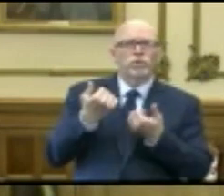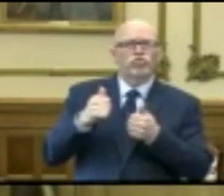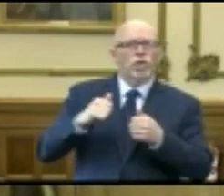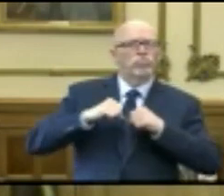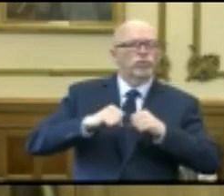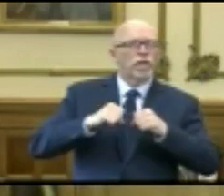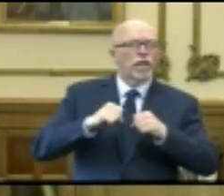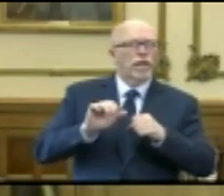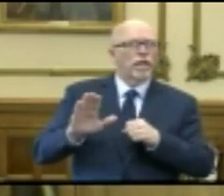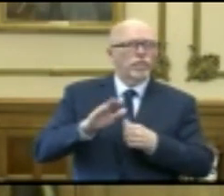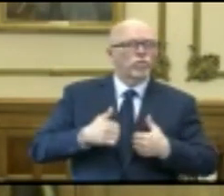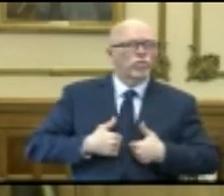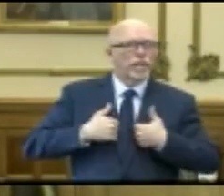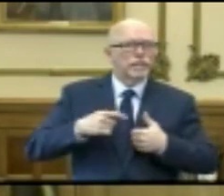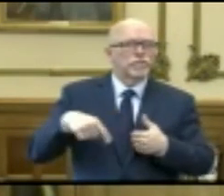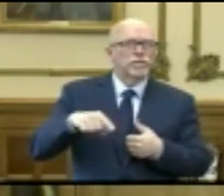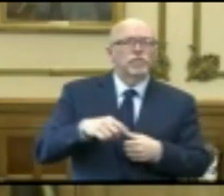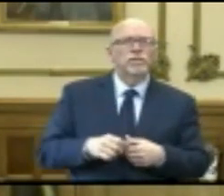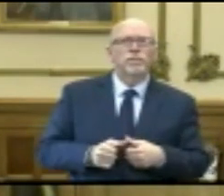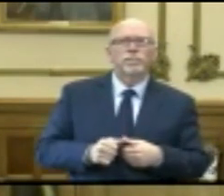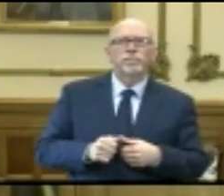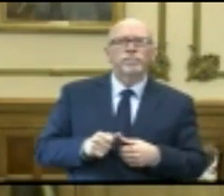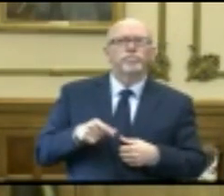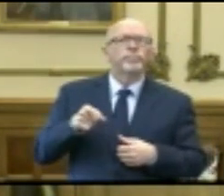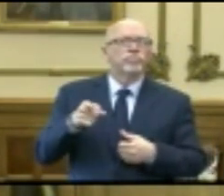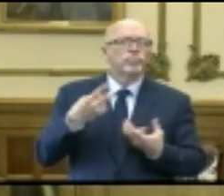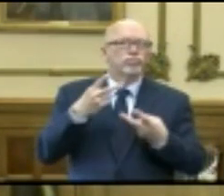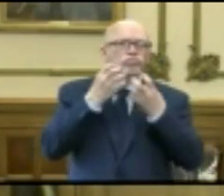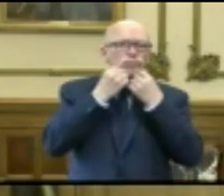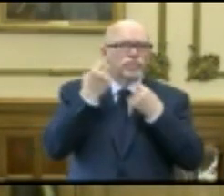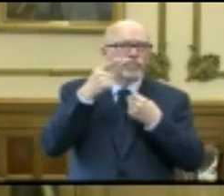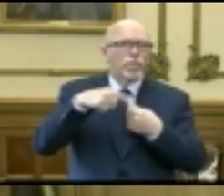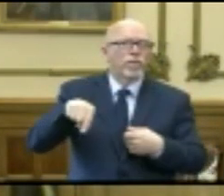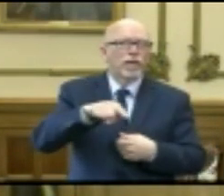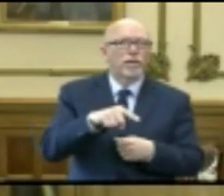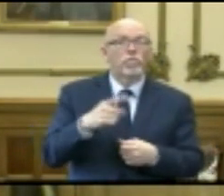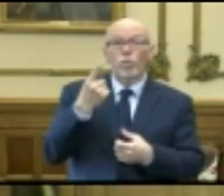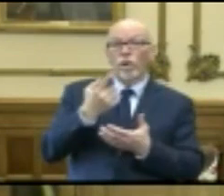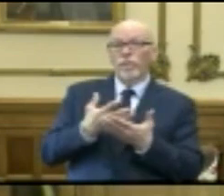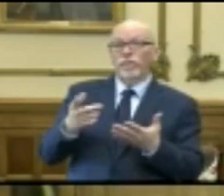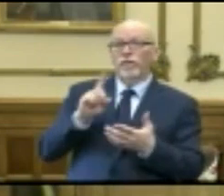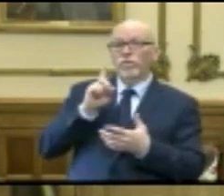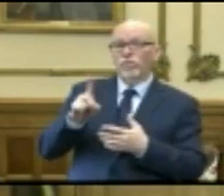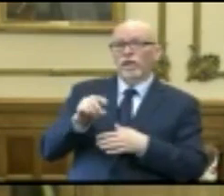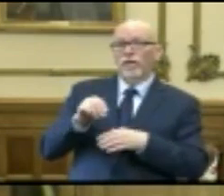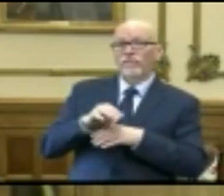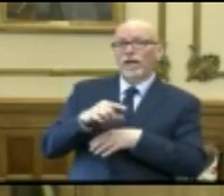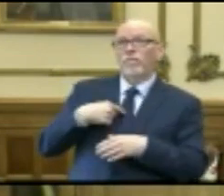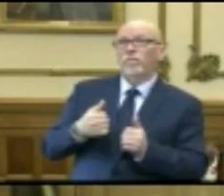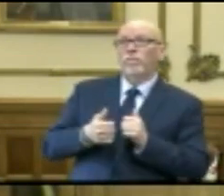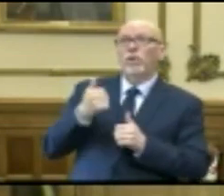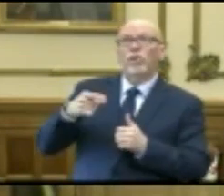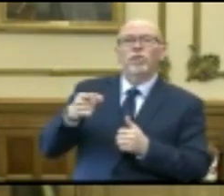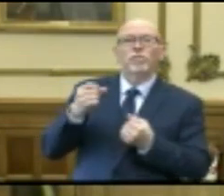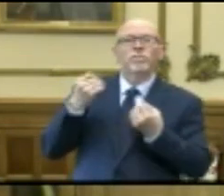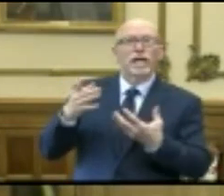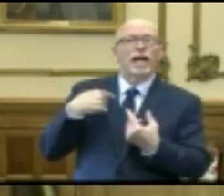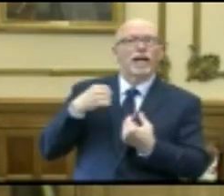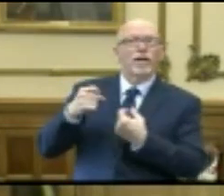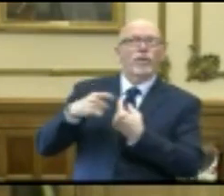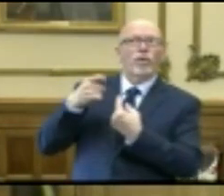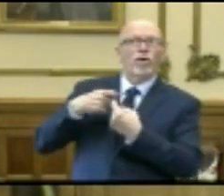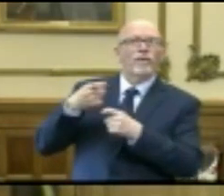protect their residents. They carry very deeply for them. And one of the things that has affected me the most is the calls that I've gotten from